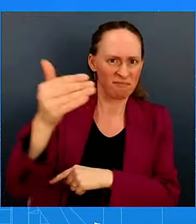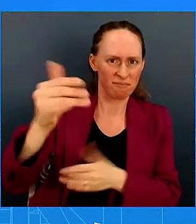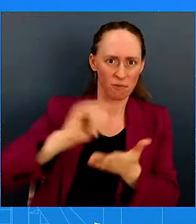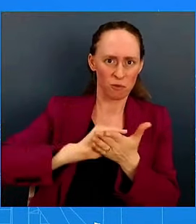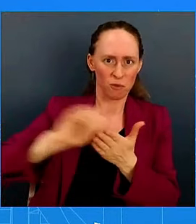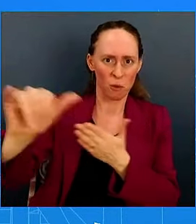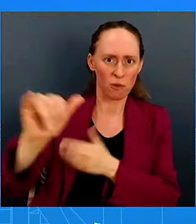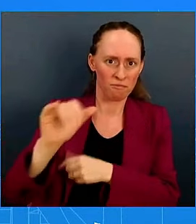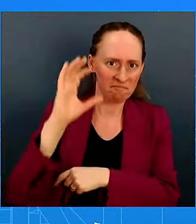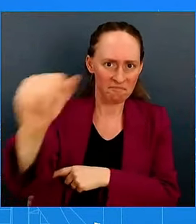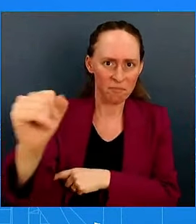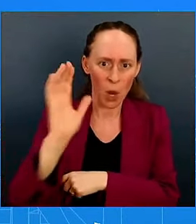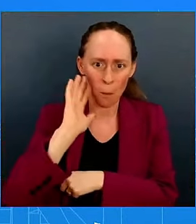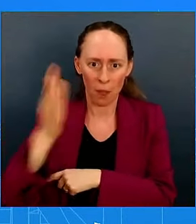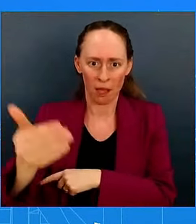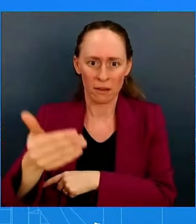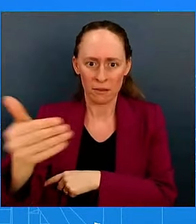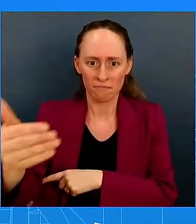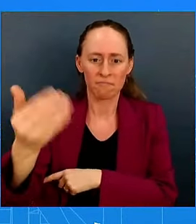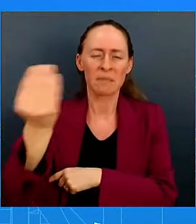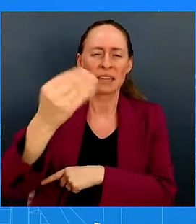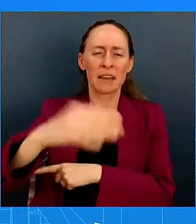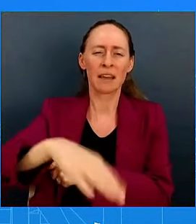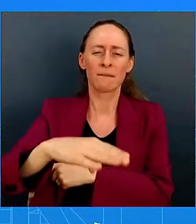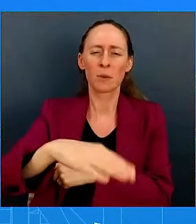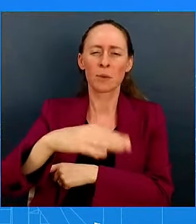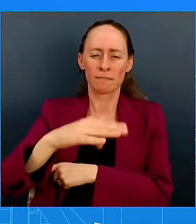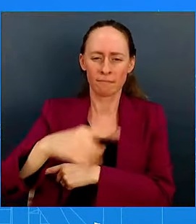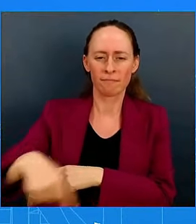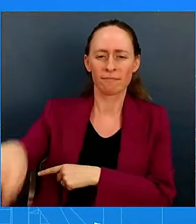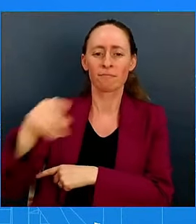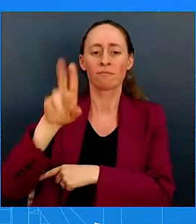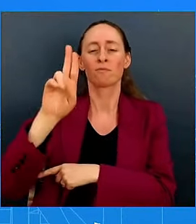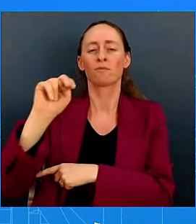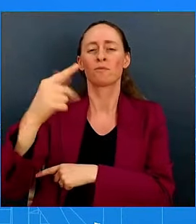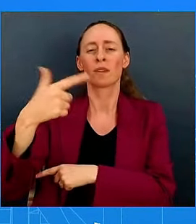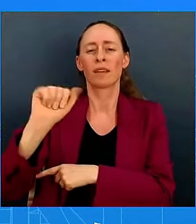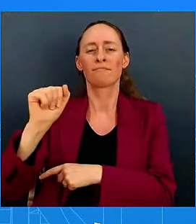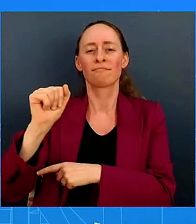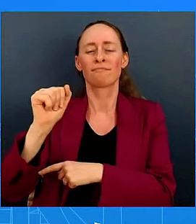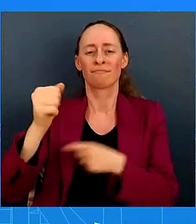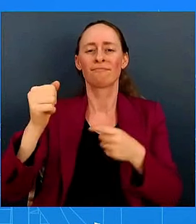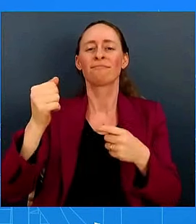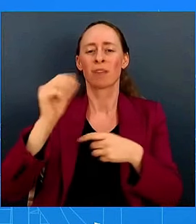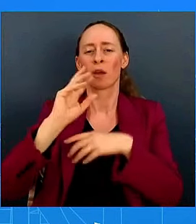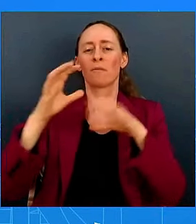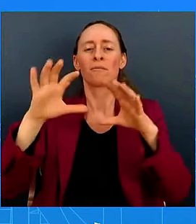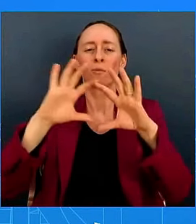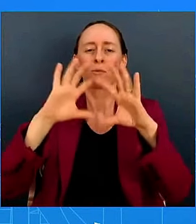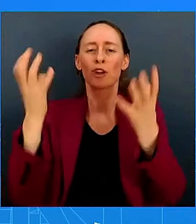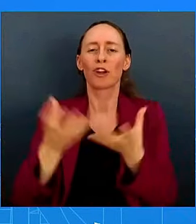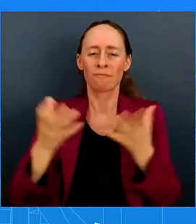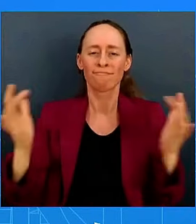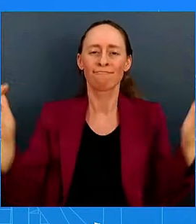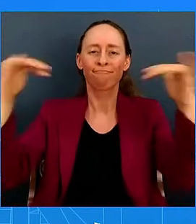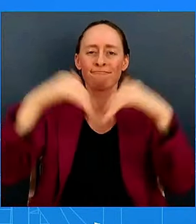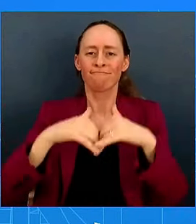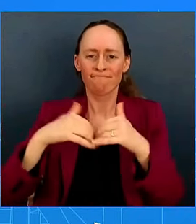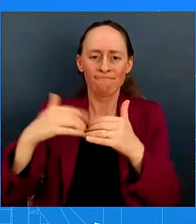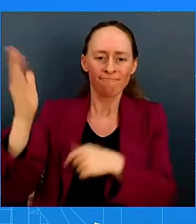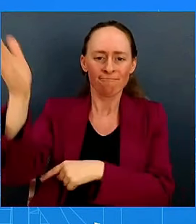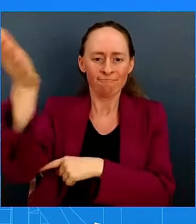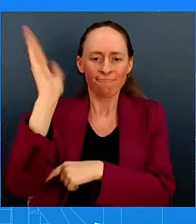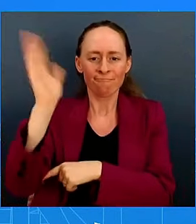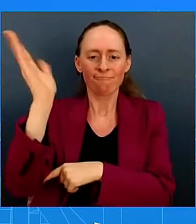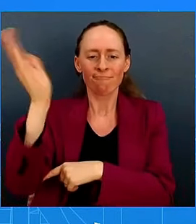for the 79th meeting of the UN General Assembly. Throughout all his engagements up there in New York, he will reaffirm America's